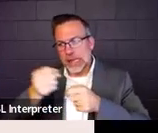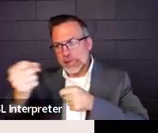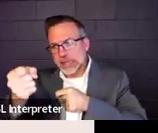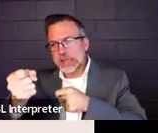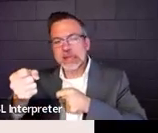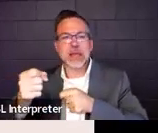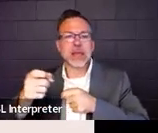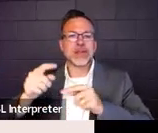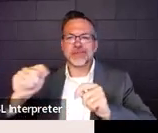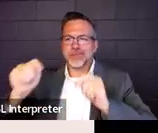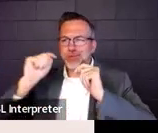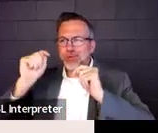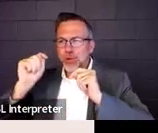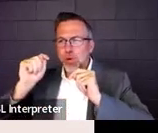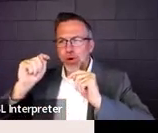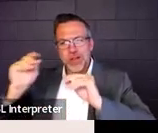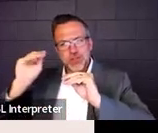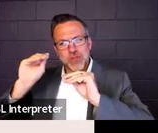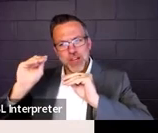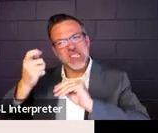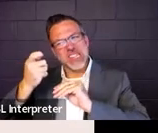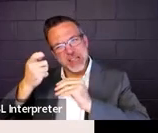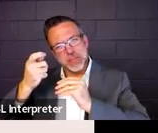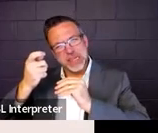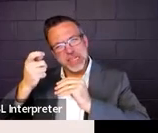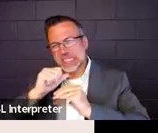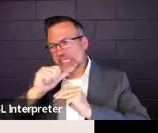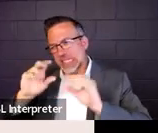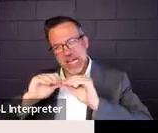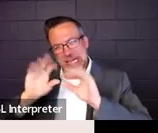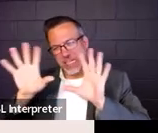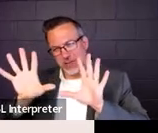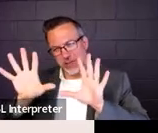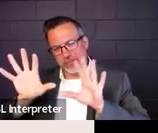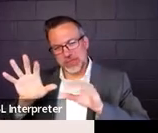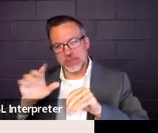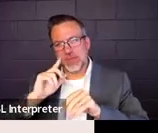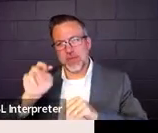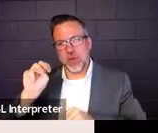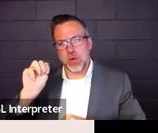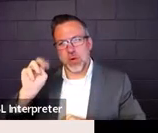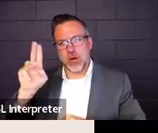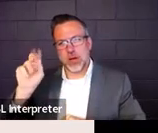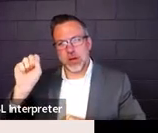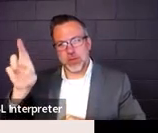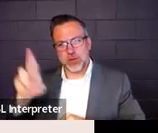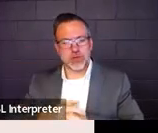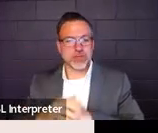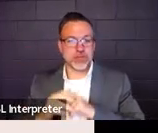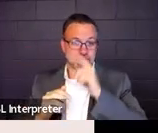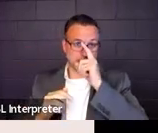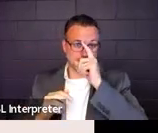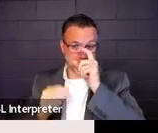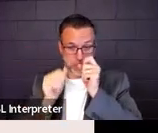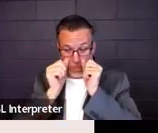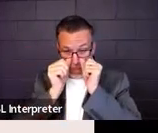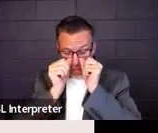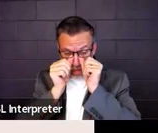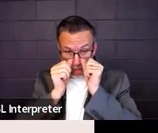instruction that is unclear in MUSER. So there we go with that.